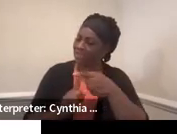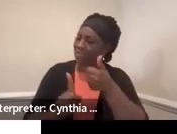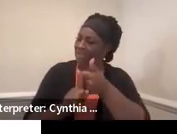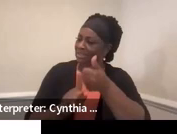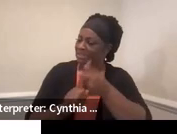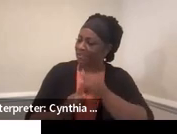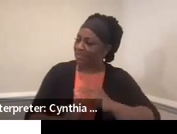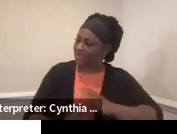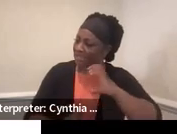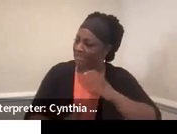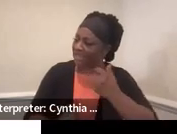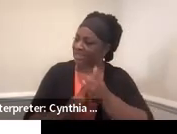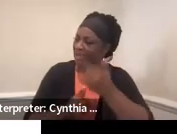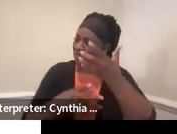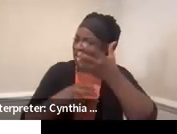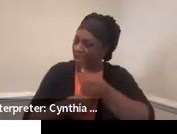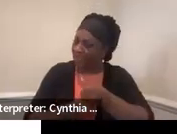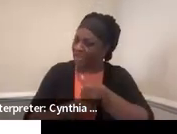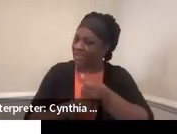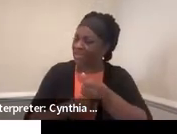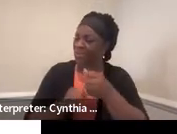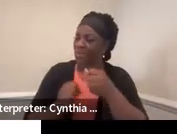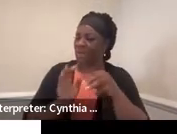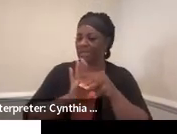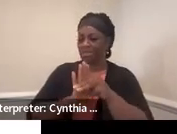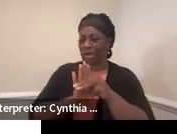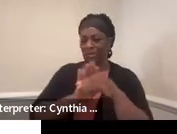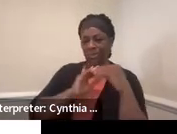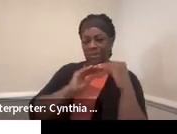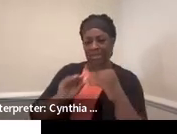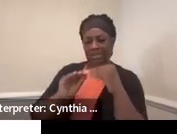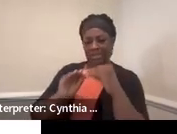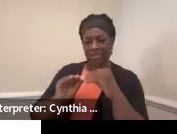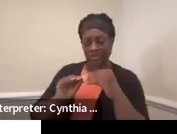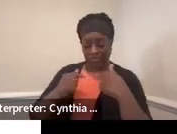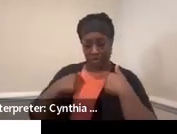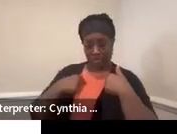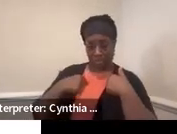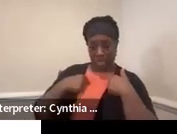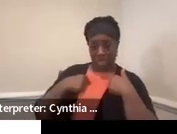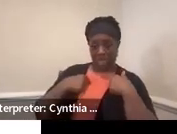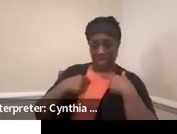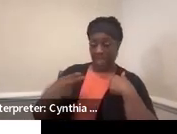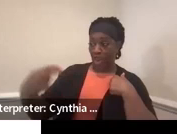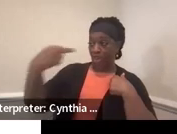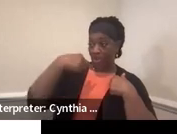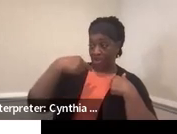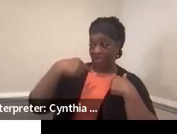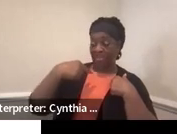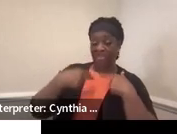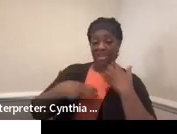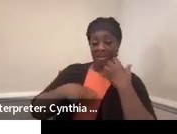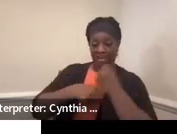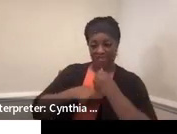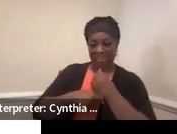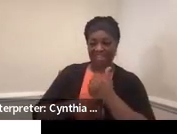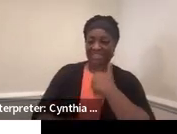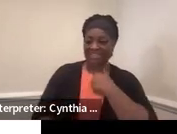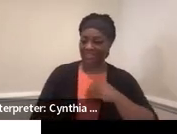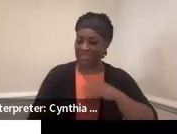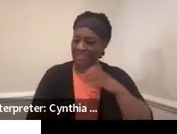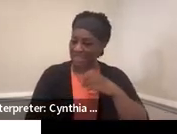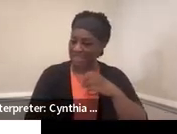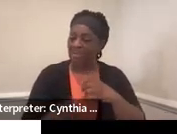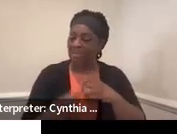positive self-confidence so that we can teach them by example as well, because you're very likely the people that they're spending